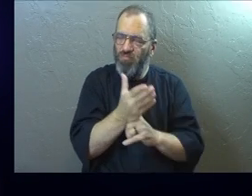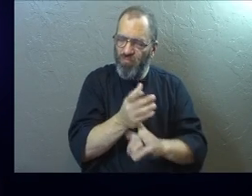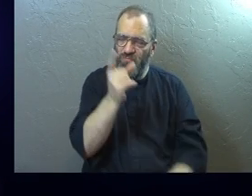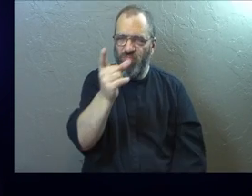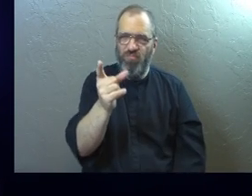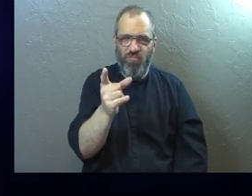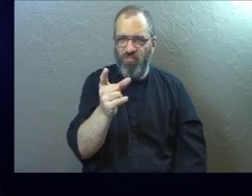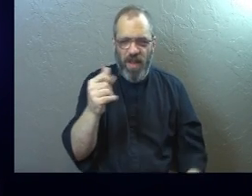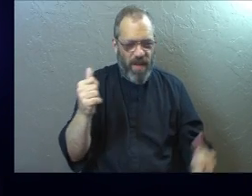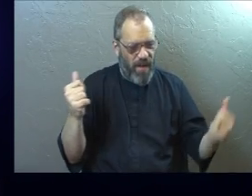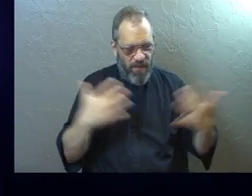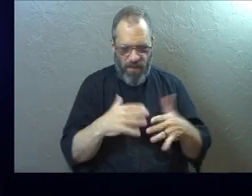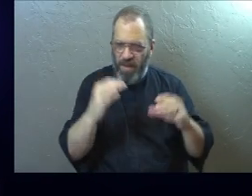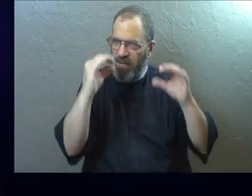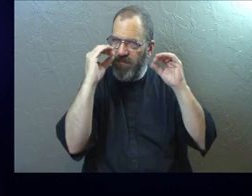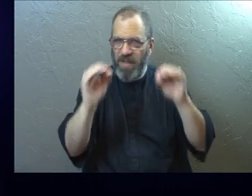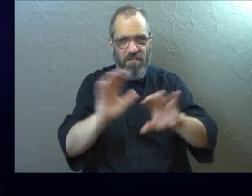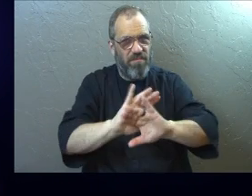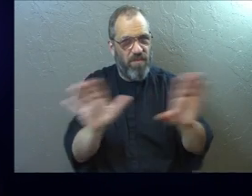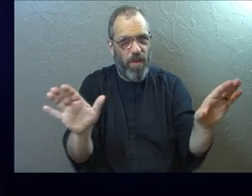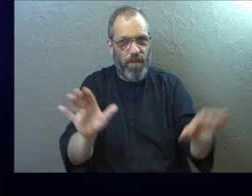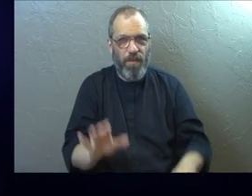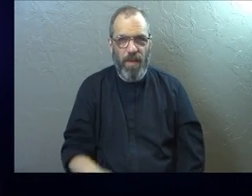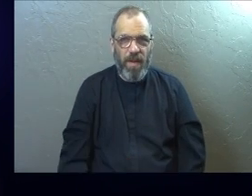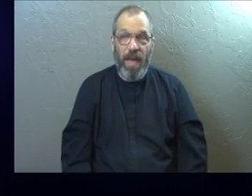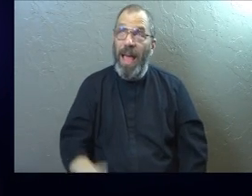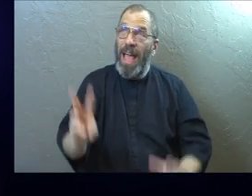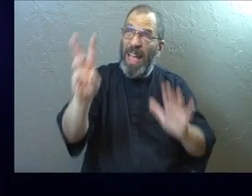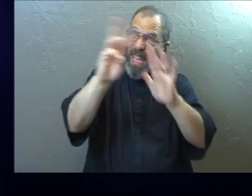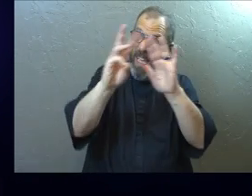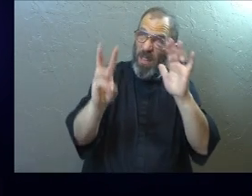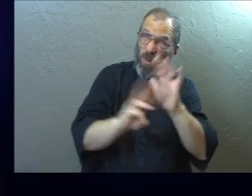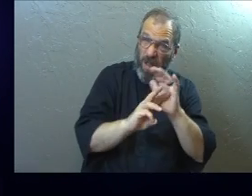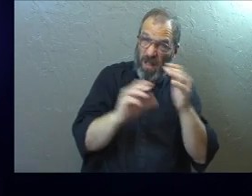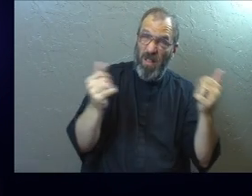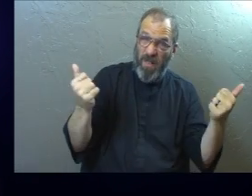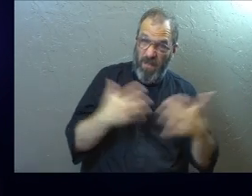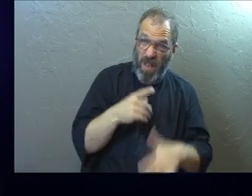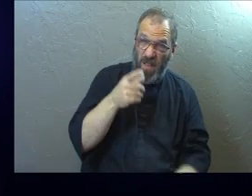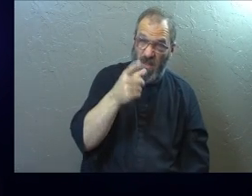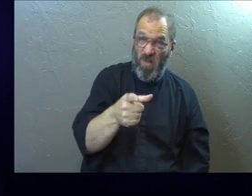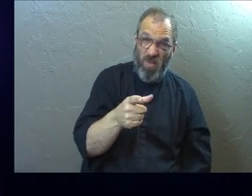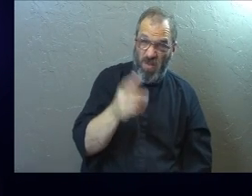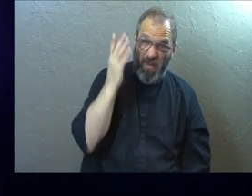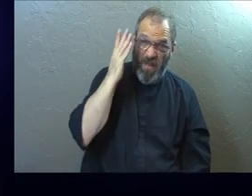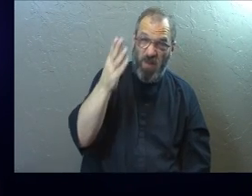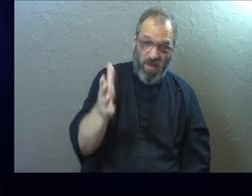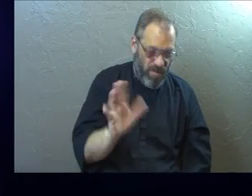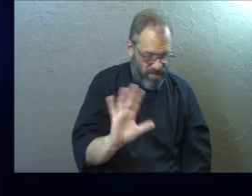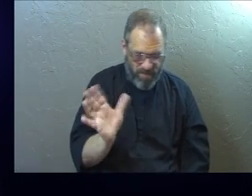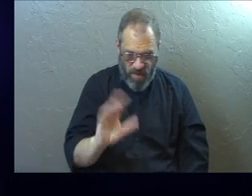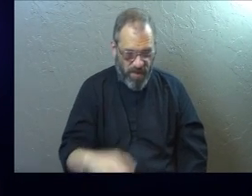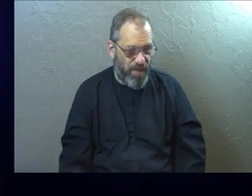You do not have to fear. It is not his will that you would fear about your future.